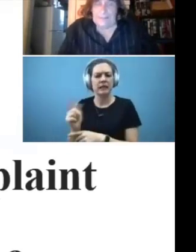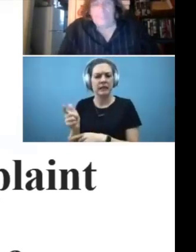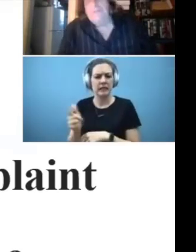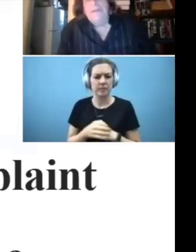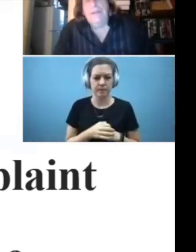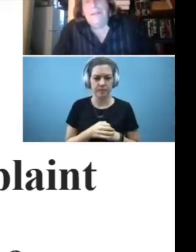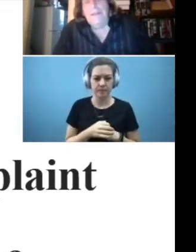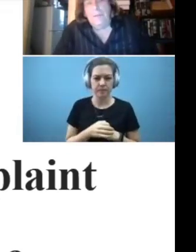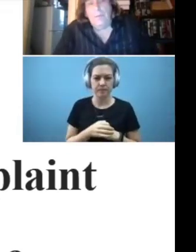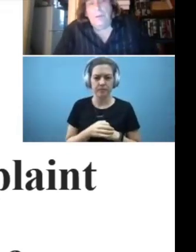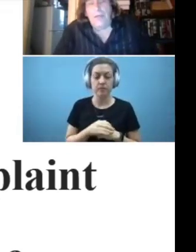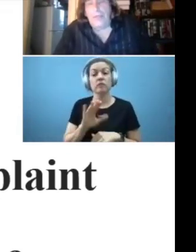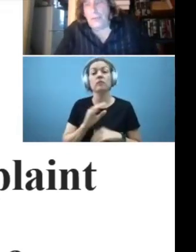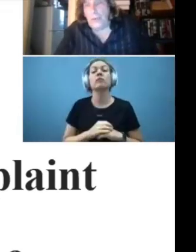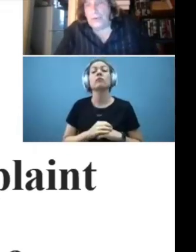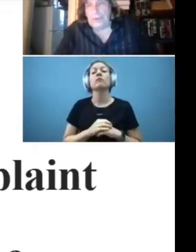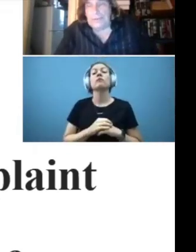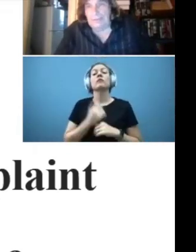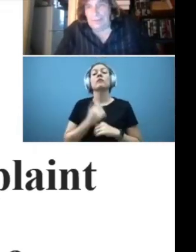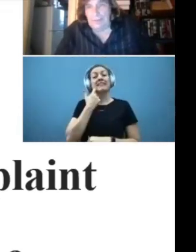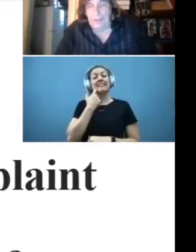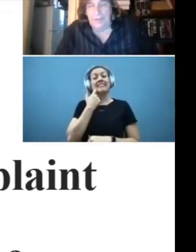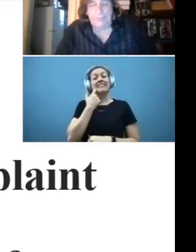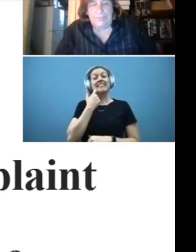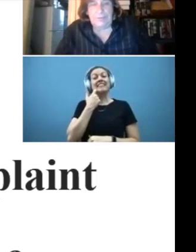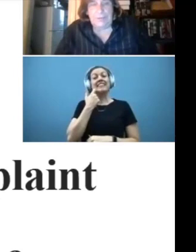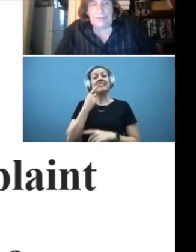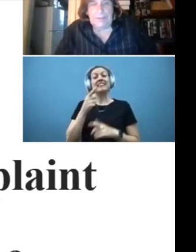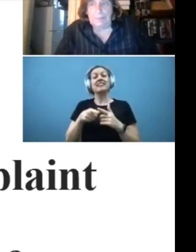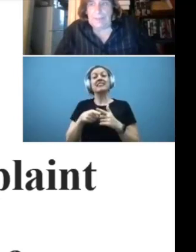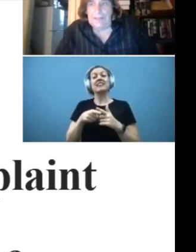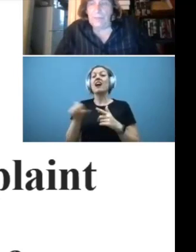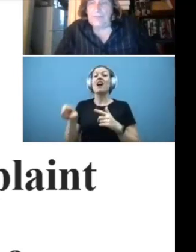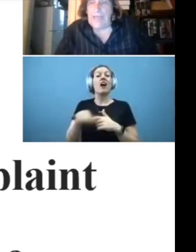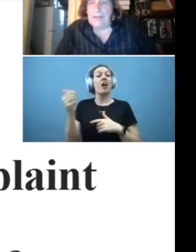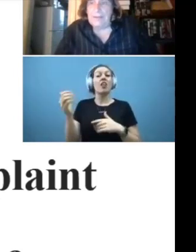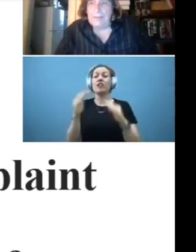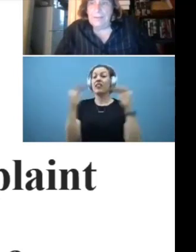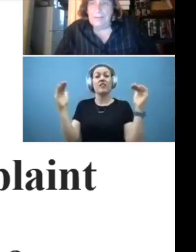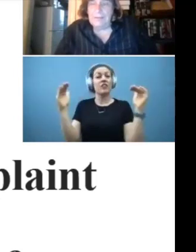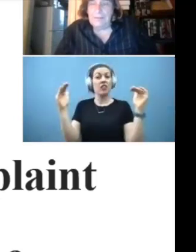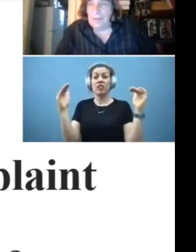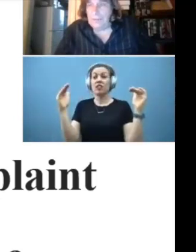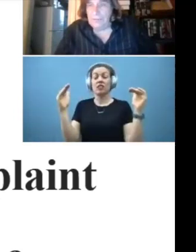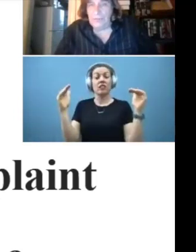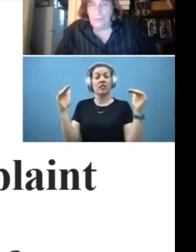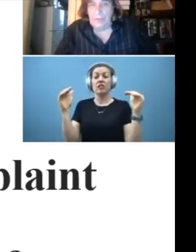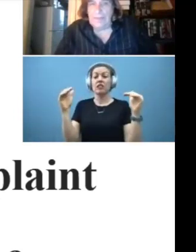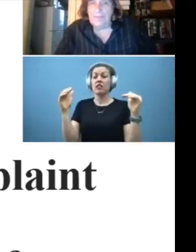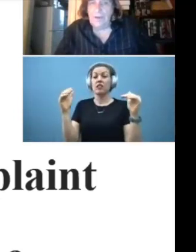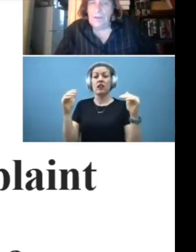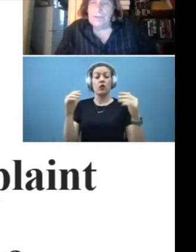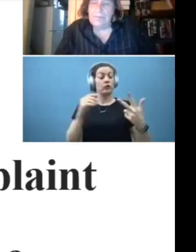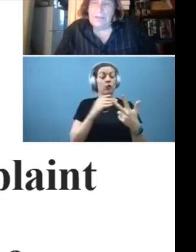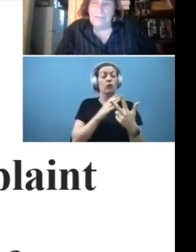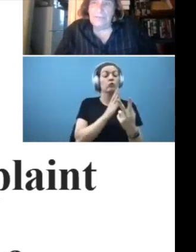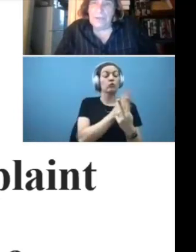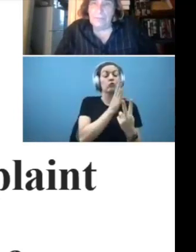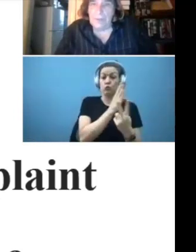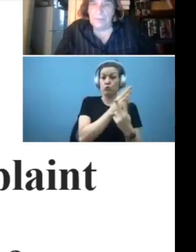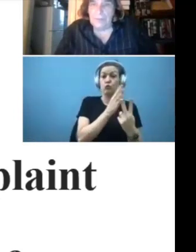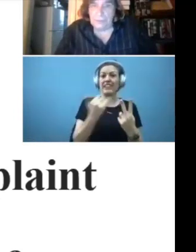Recently, a third level of complaint was added to the other two, and that's called